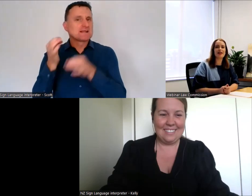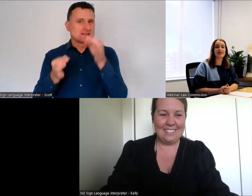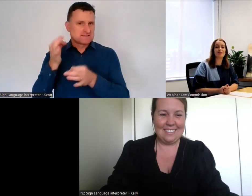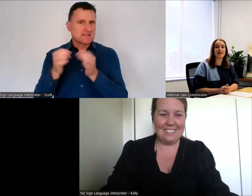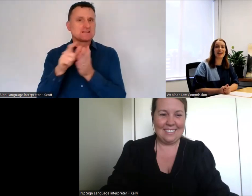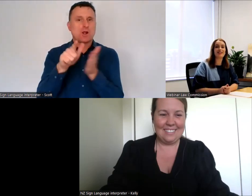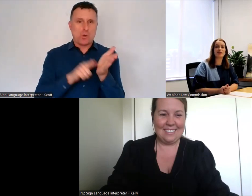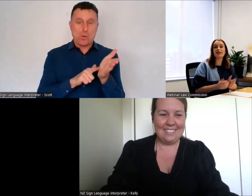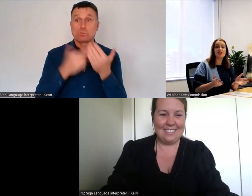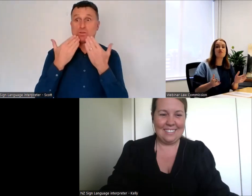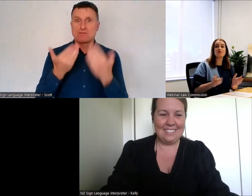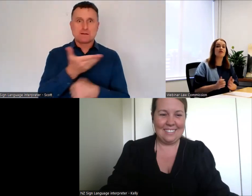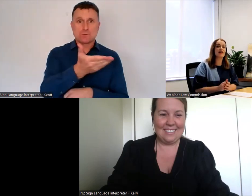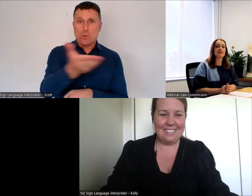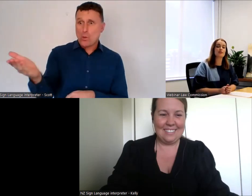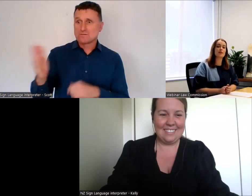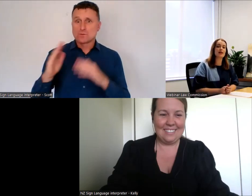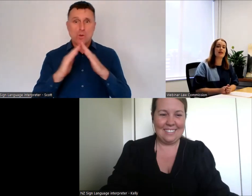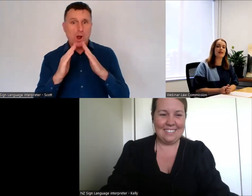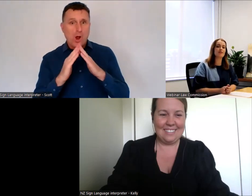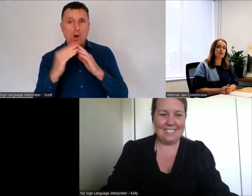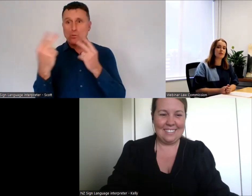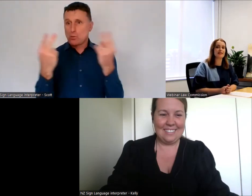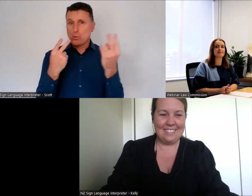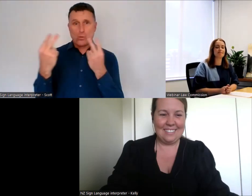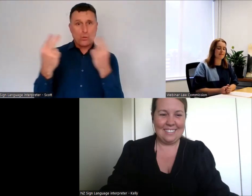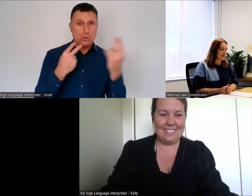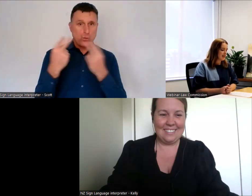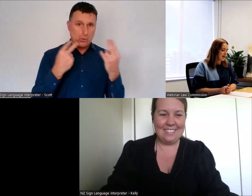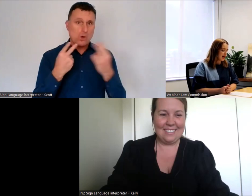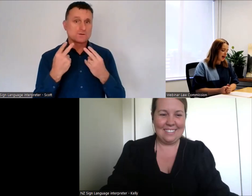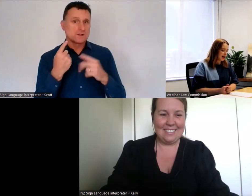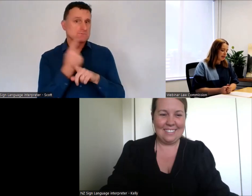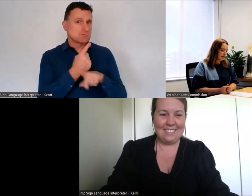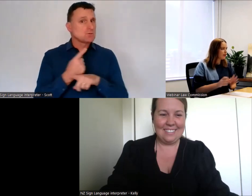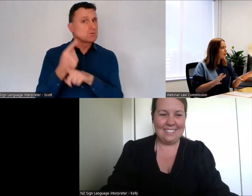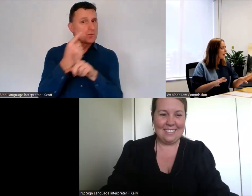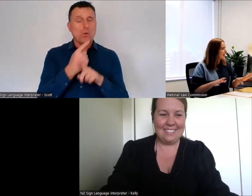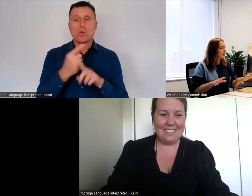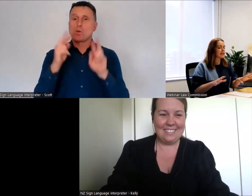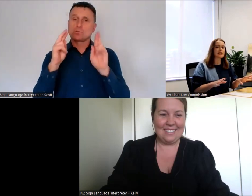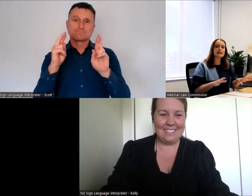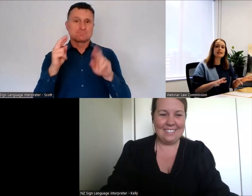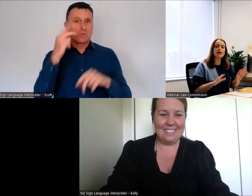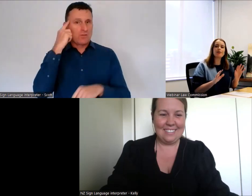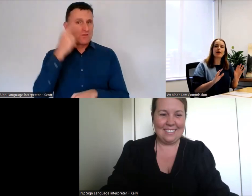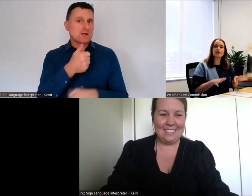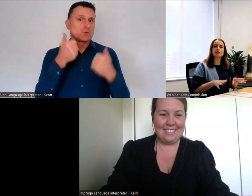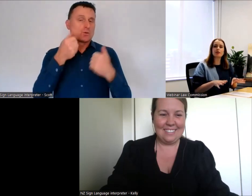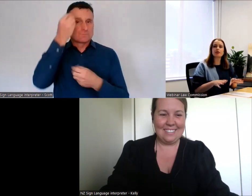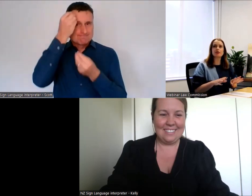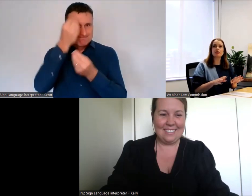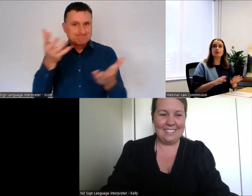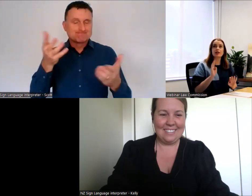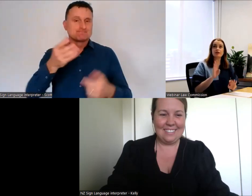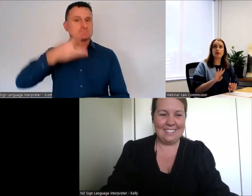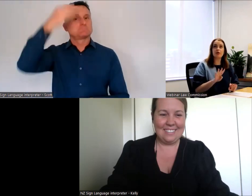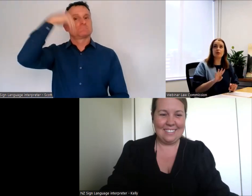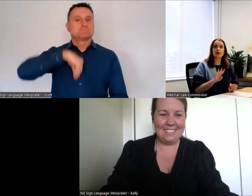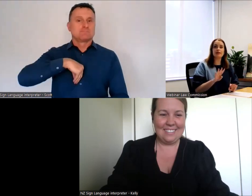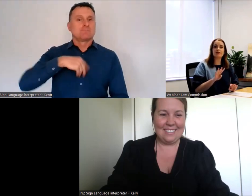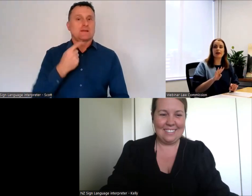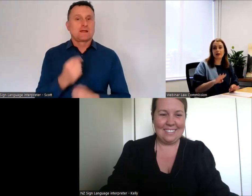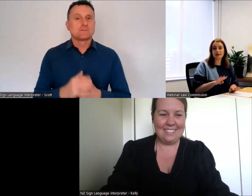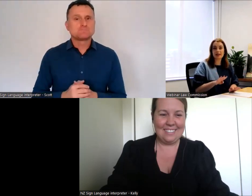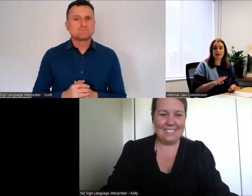afternoon and we really hope you find this webinar informative. Before we get into things, I just want to address